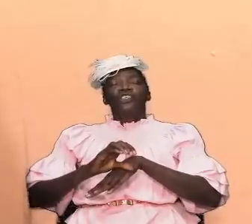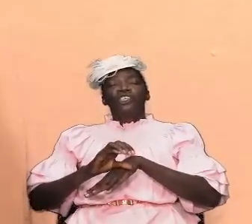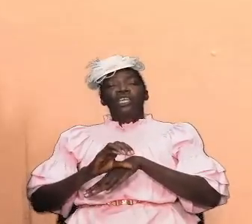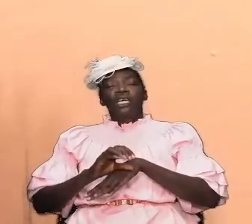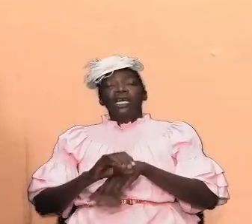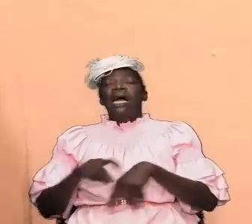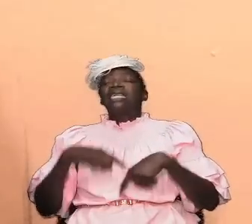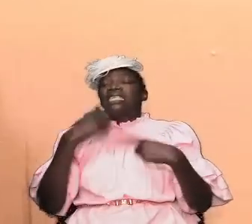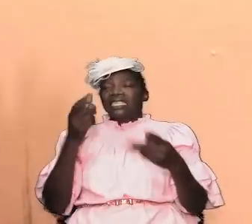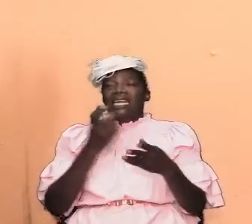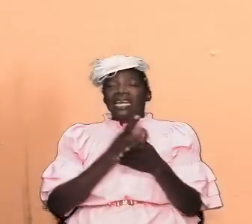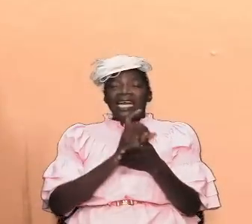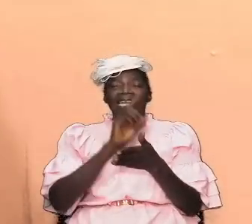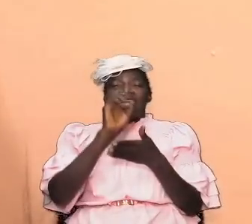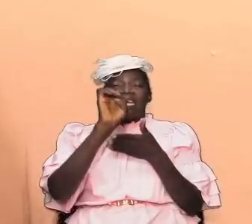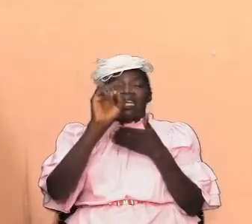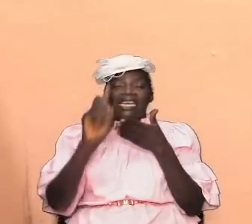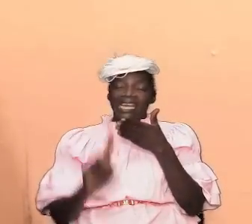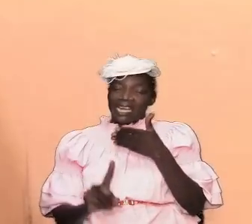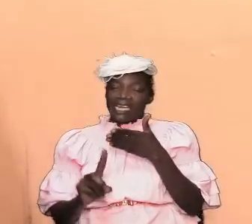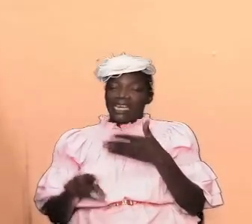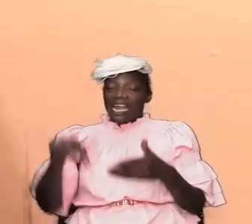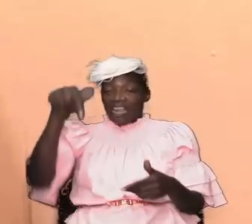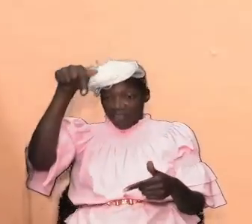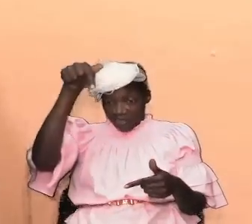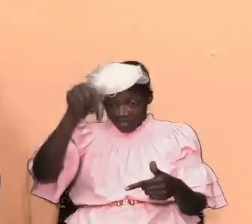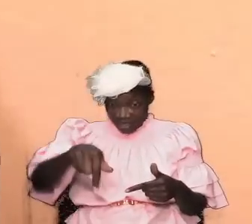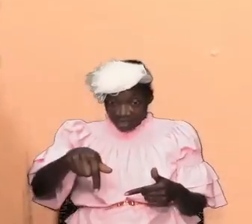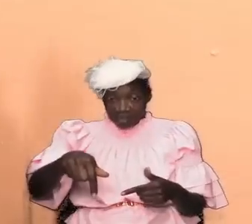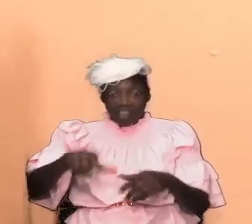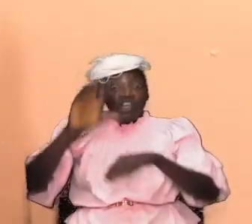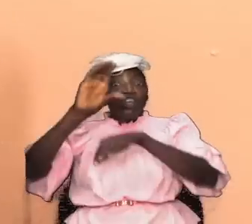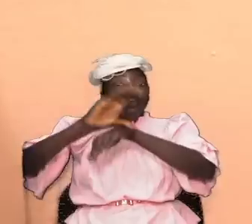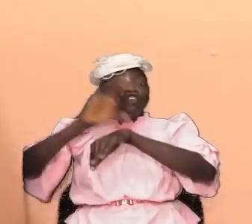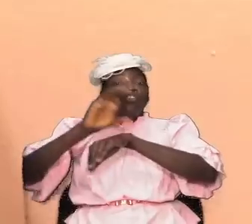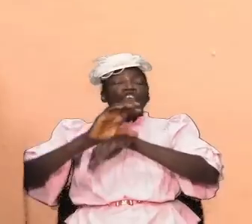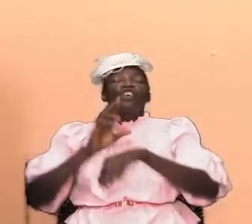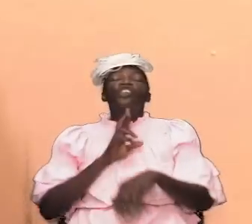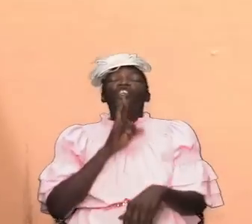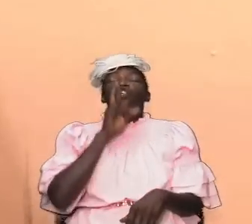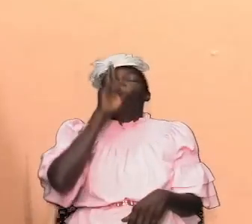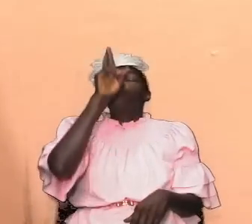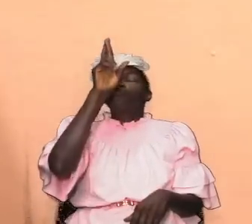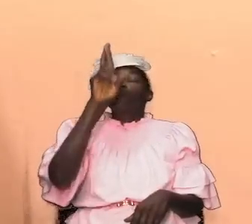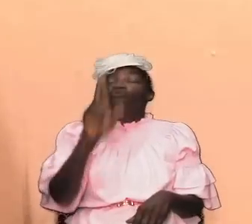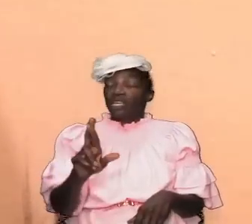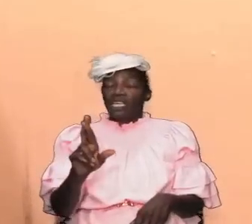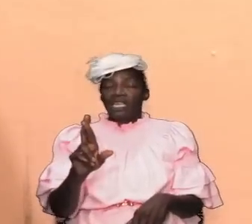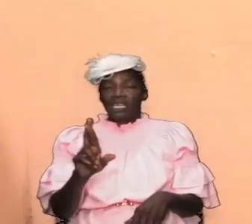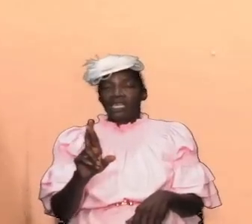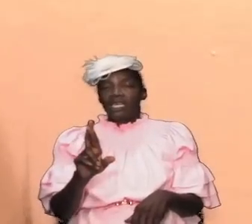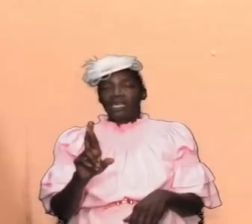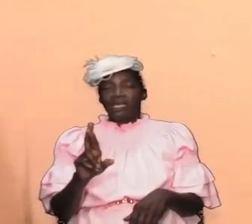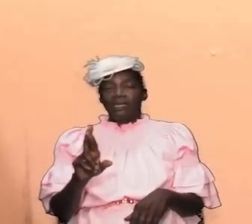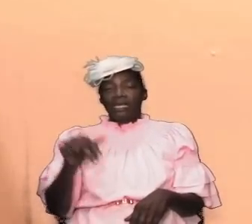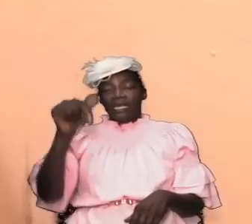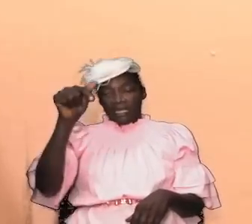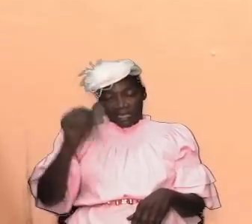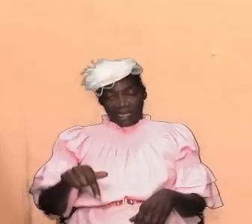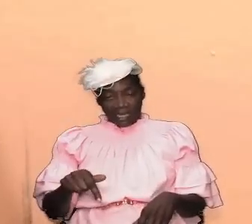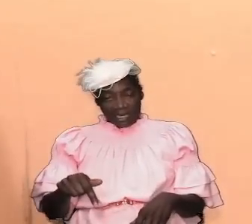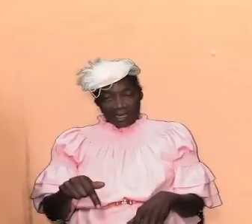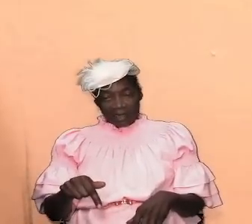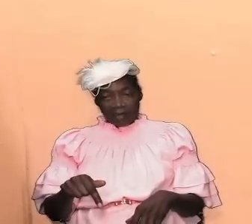that this thing is authentic this thing is the real deal and this is the